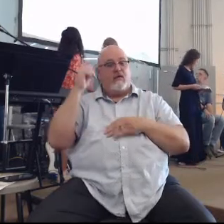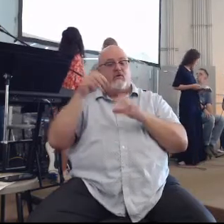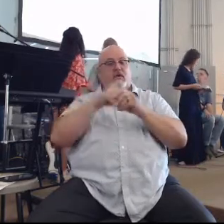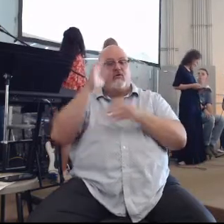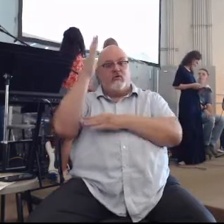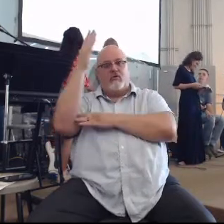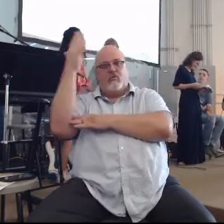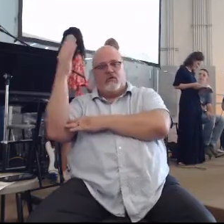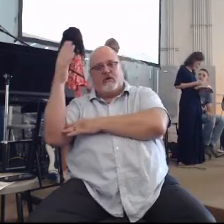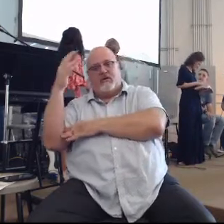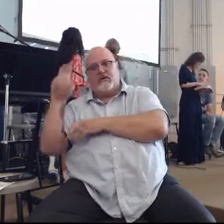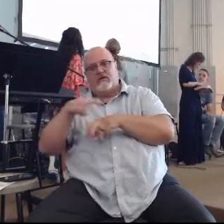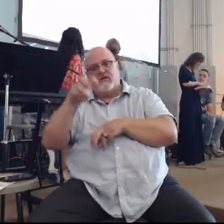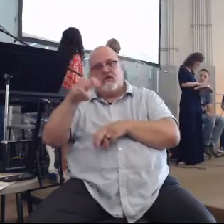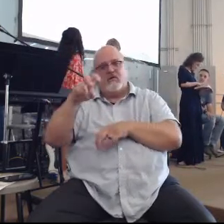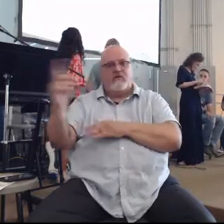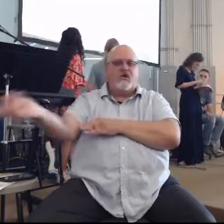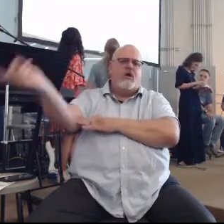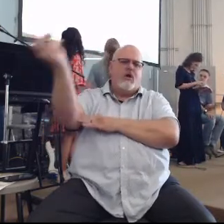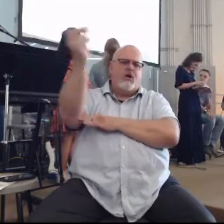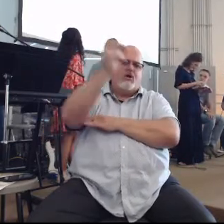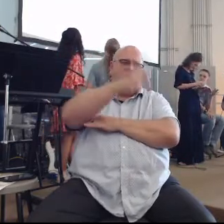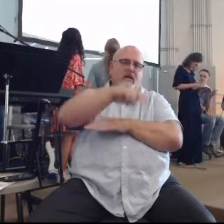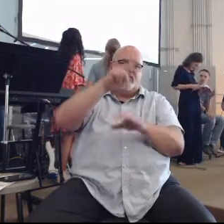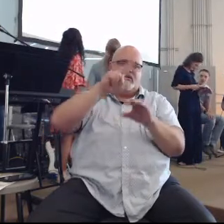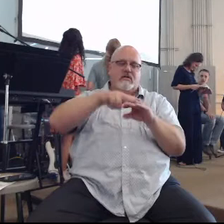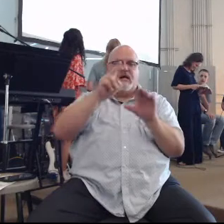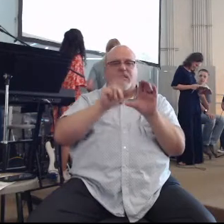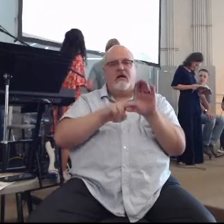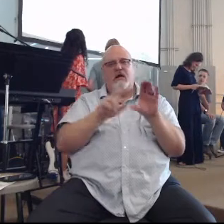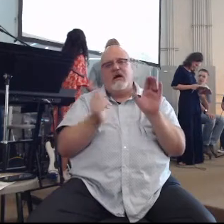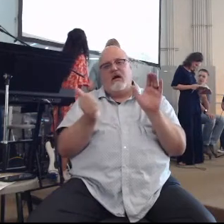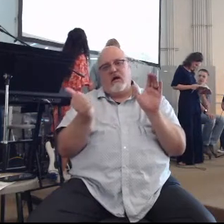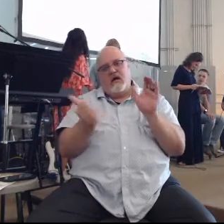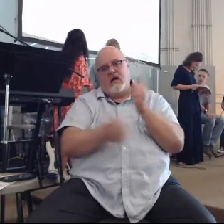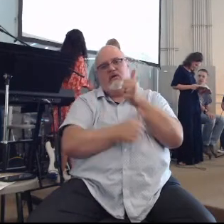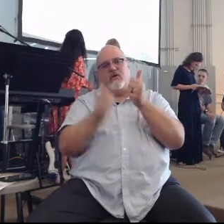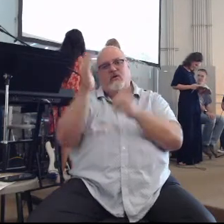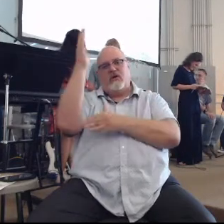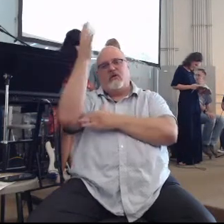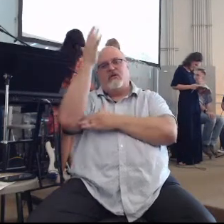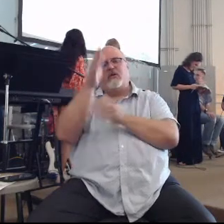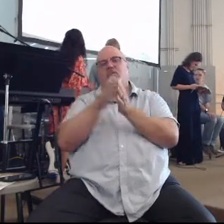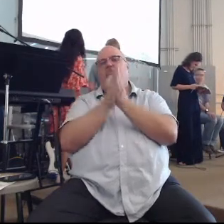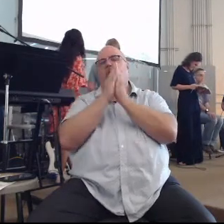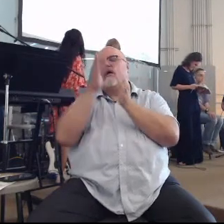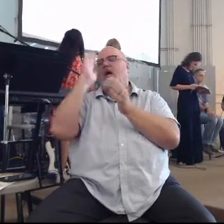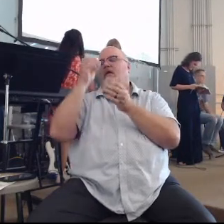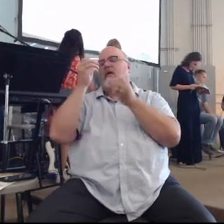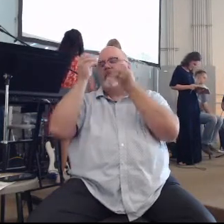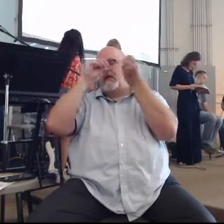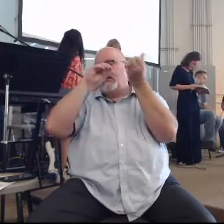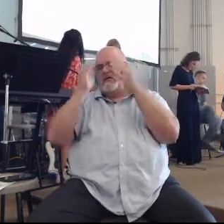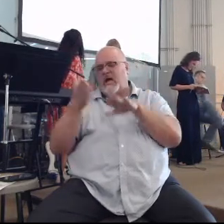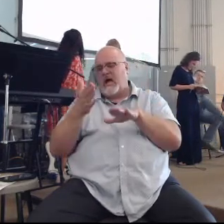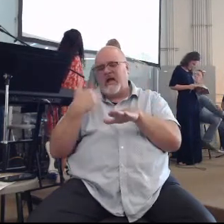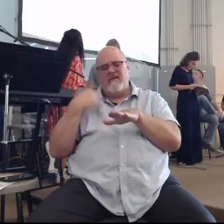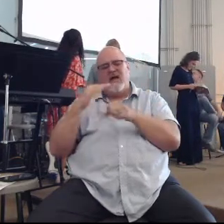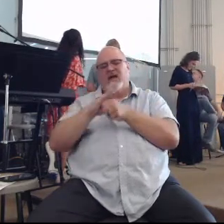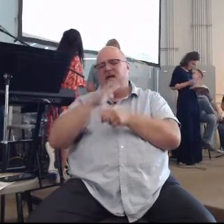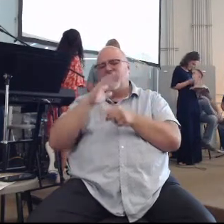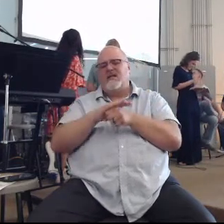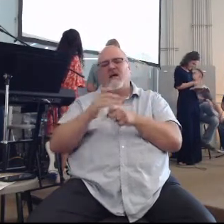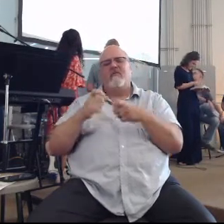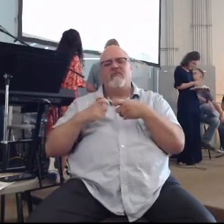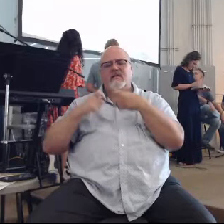wilderness, traveling all day. He sat down under a solitary broom tree and prayed that he might die. I have had enough, Lord, he said. Take my